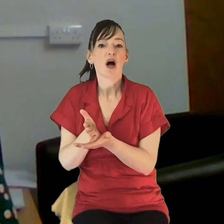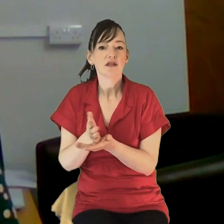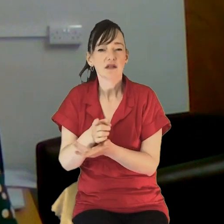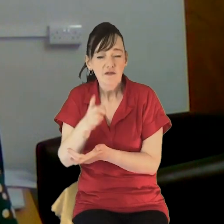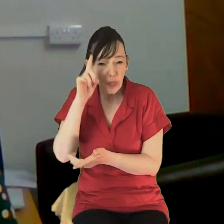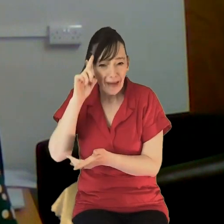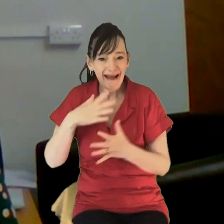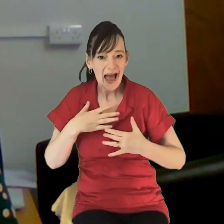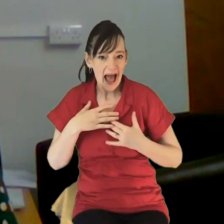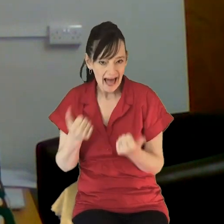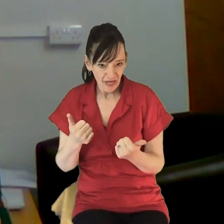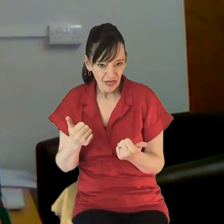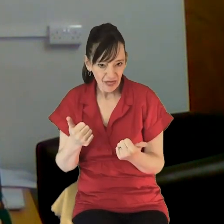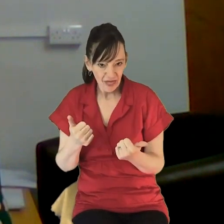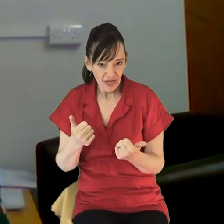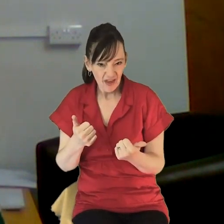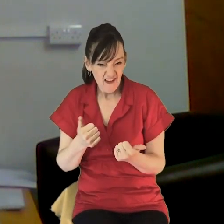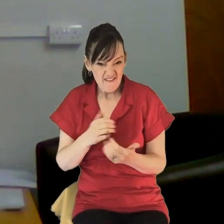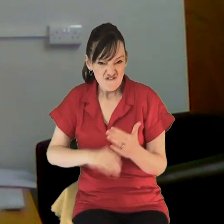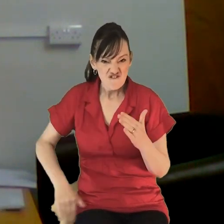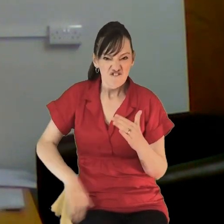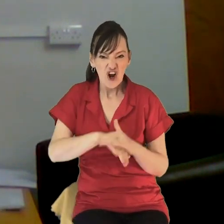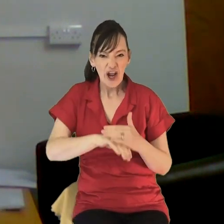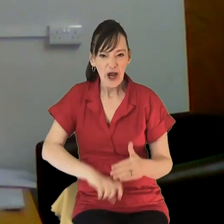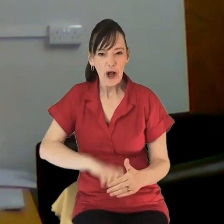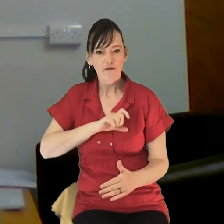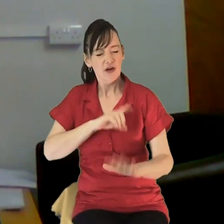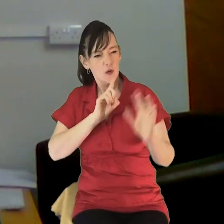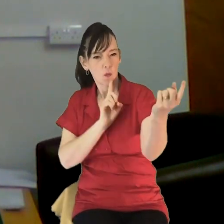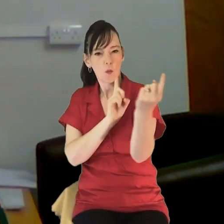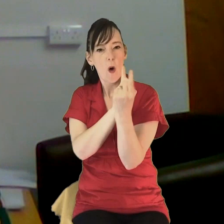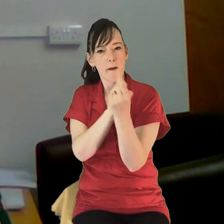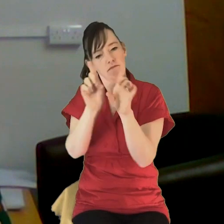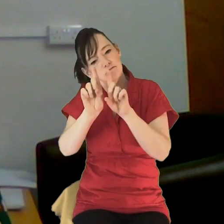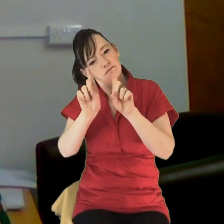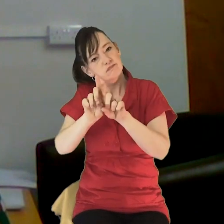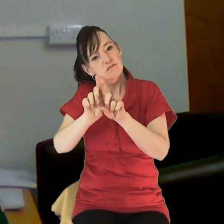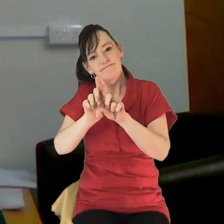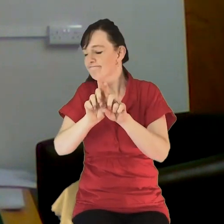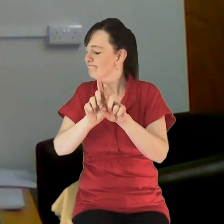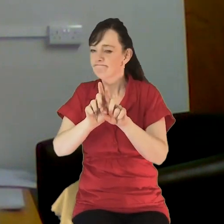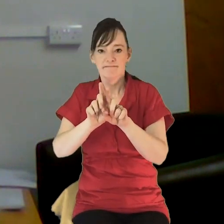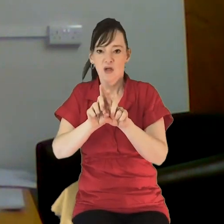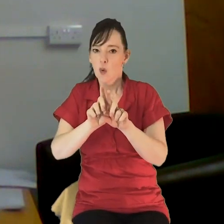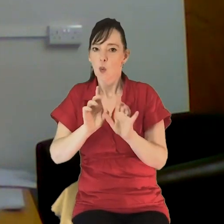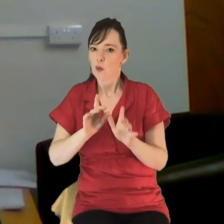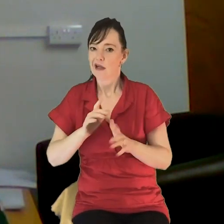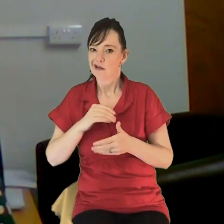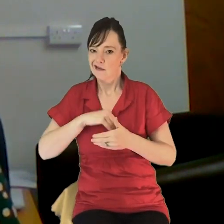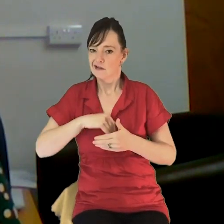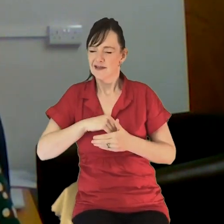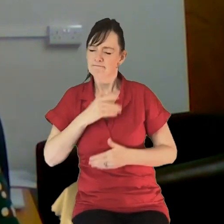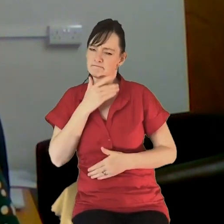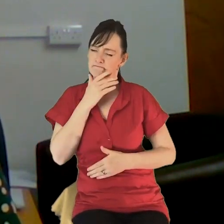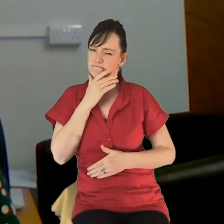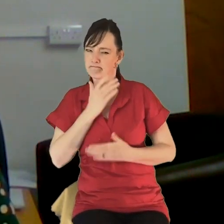I think just on a health front, we're not going to be fully confident that we're safe with each other at any closeness and